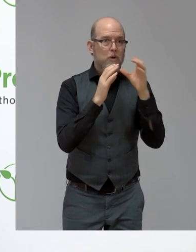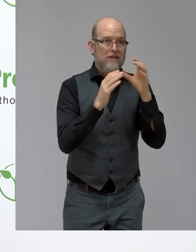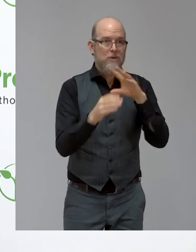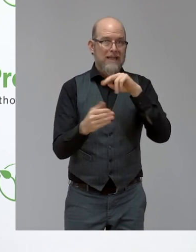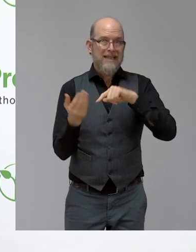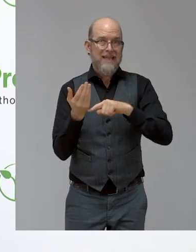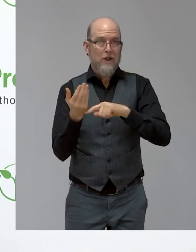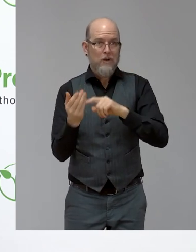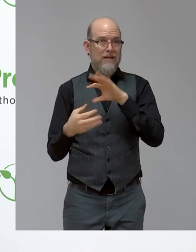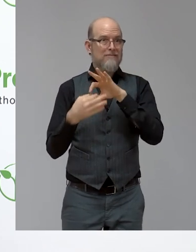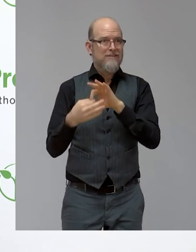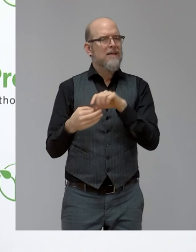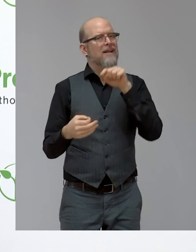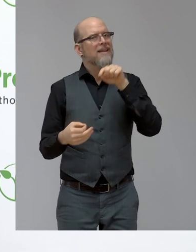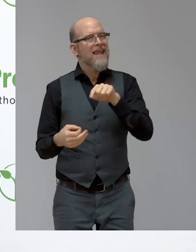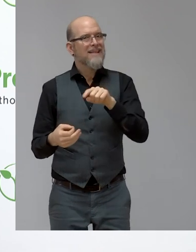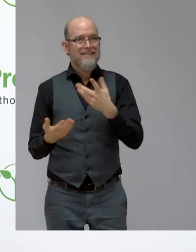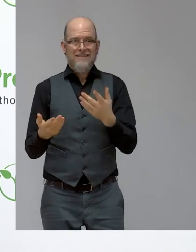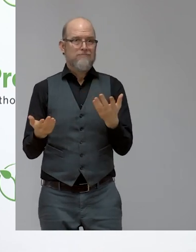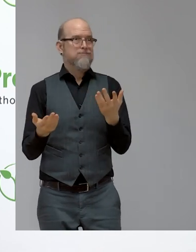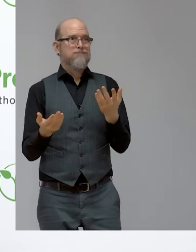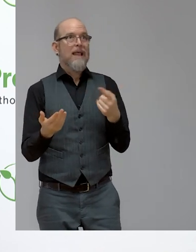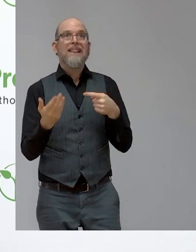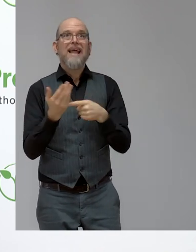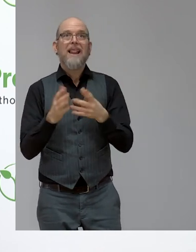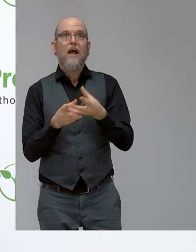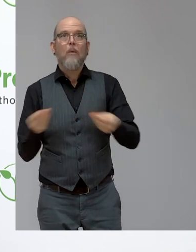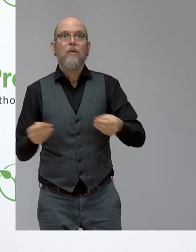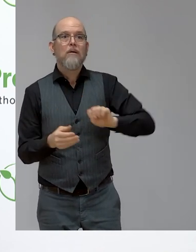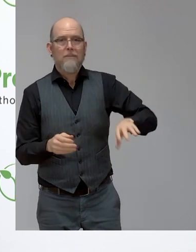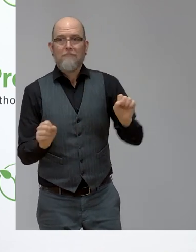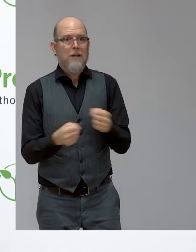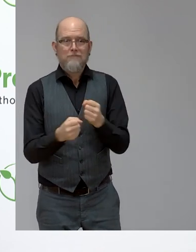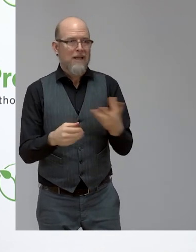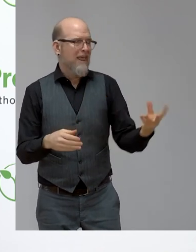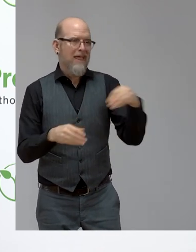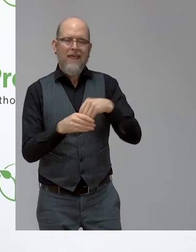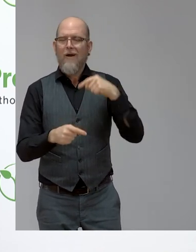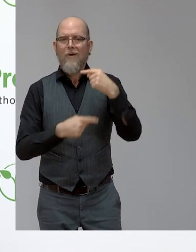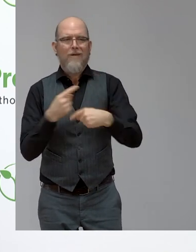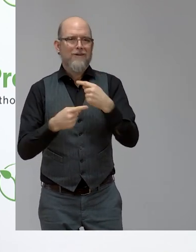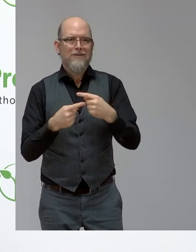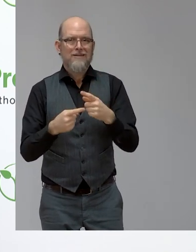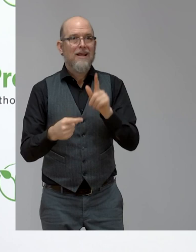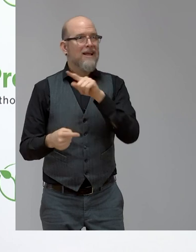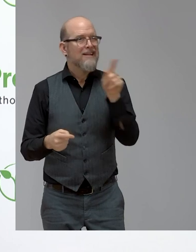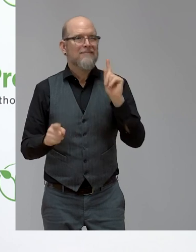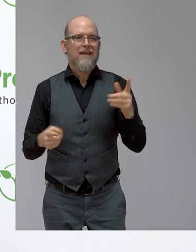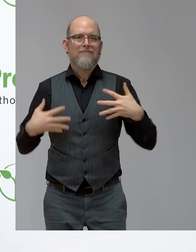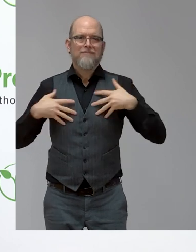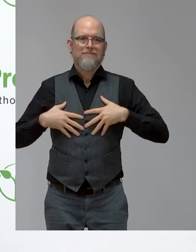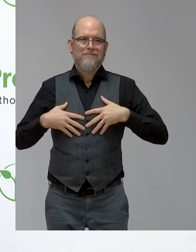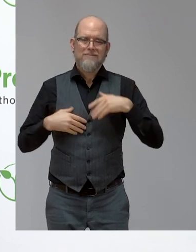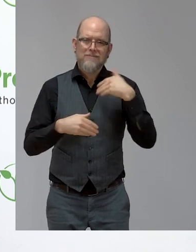technology. We can only try to use it and to grab it and to bring it in the direction that is useful and beneficial